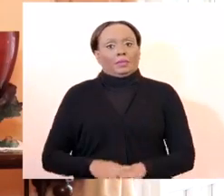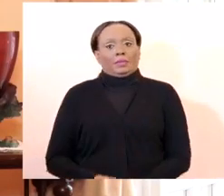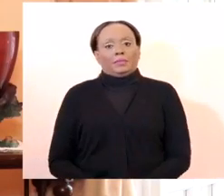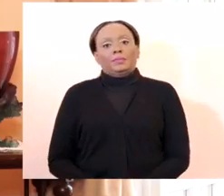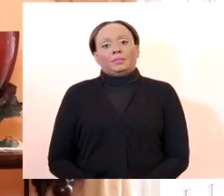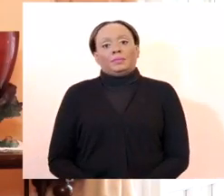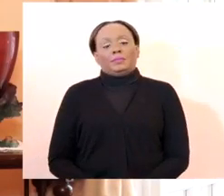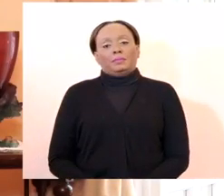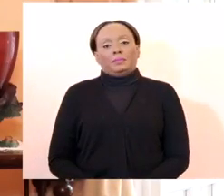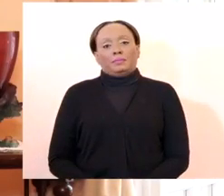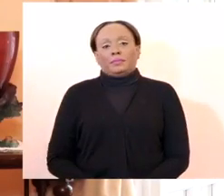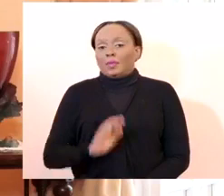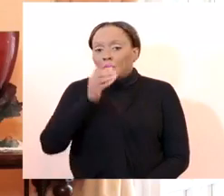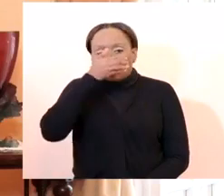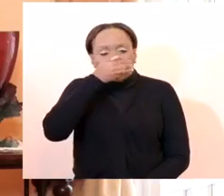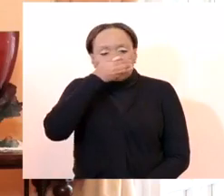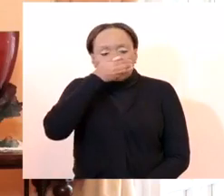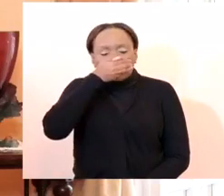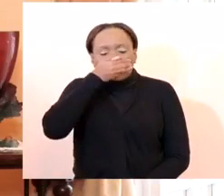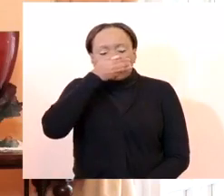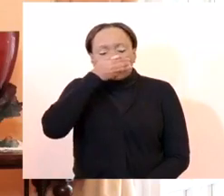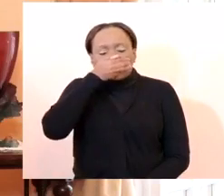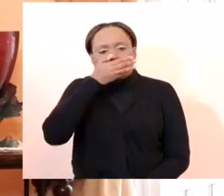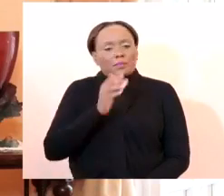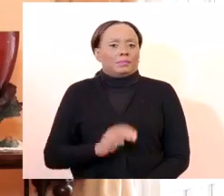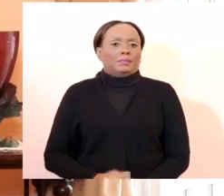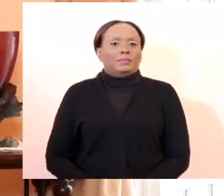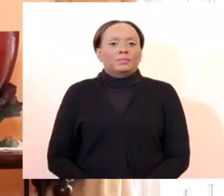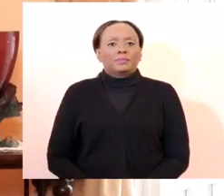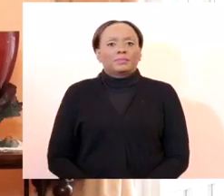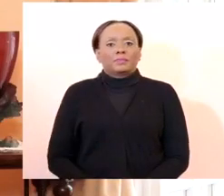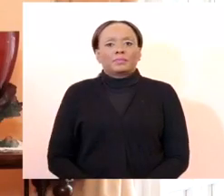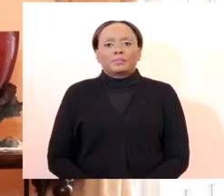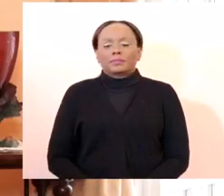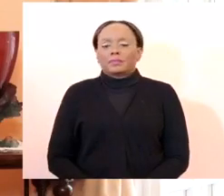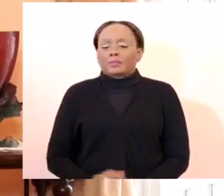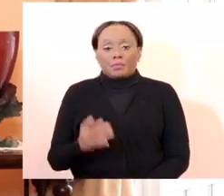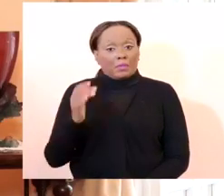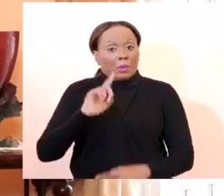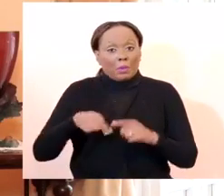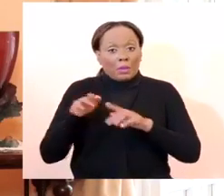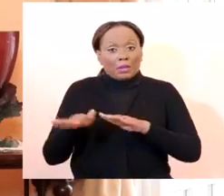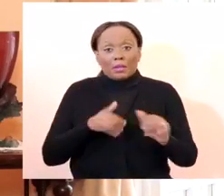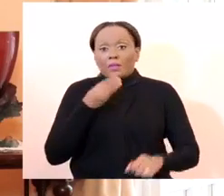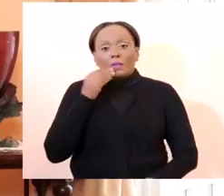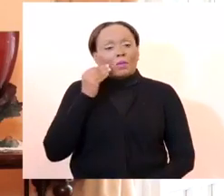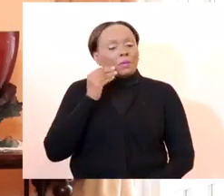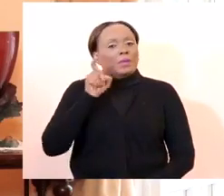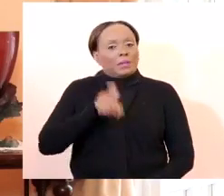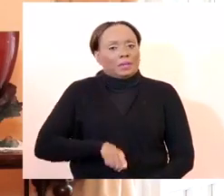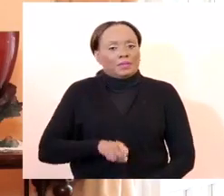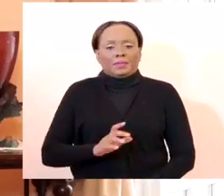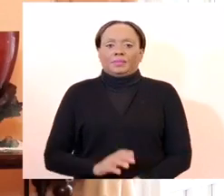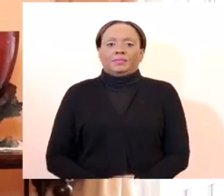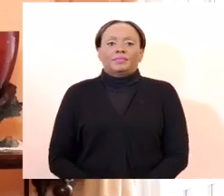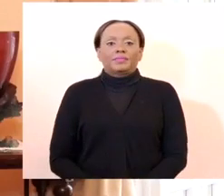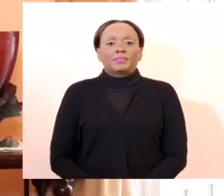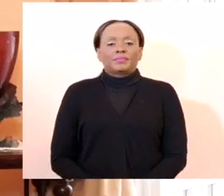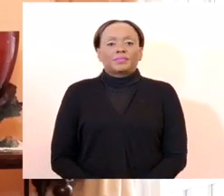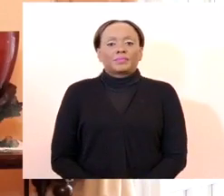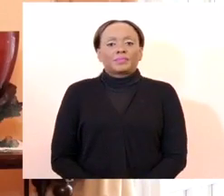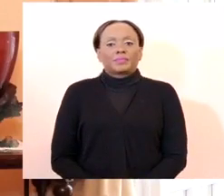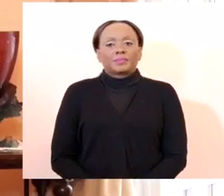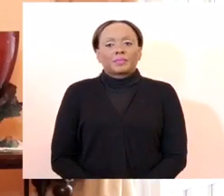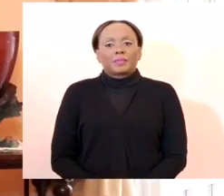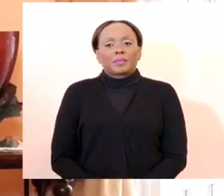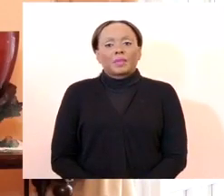mask. As long as you leave your home, you will be required to wear a mask. Obviously though, there are